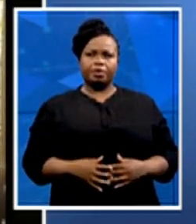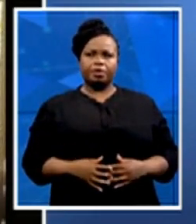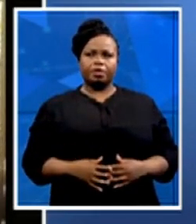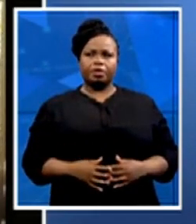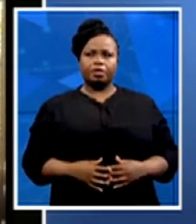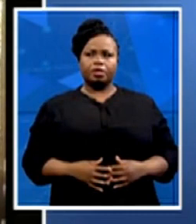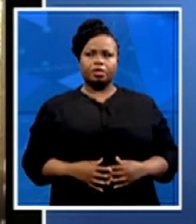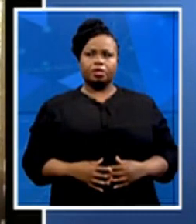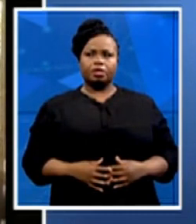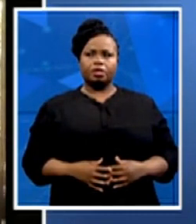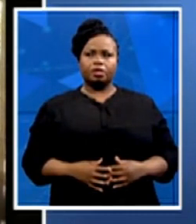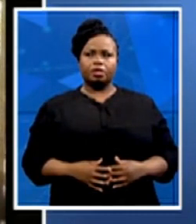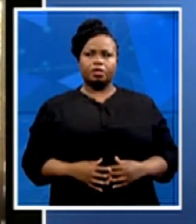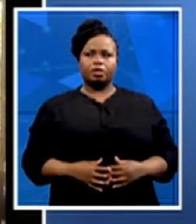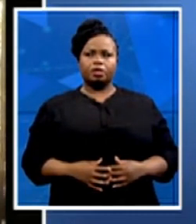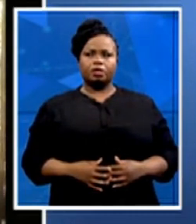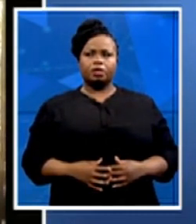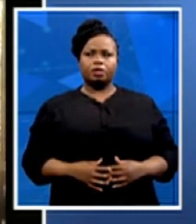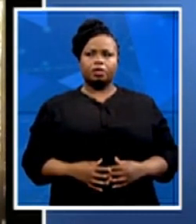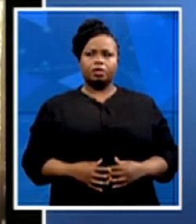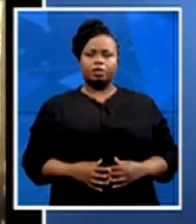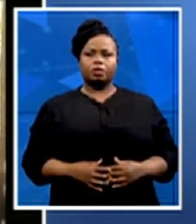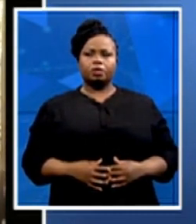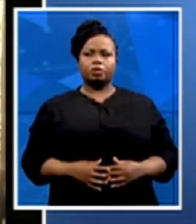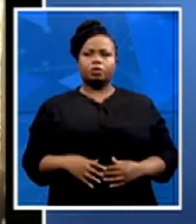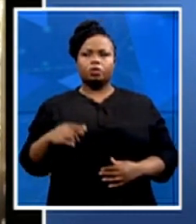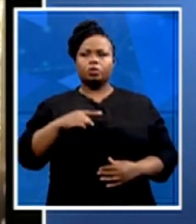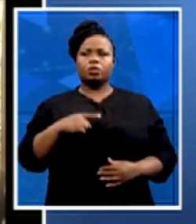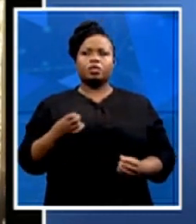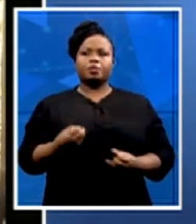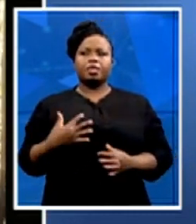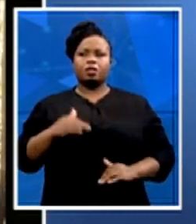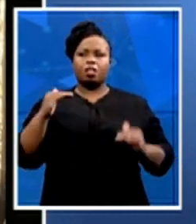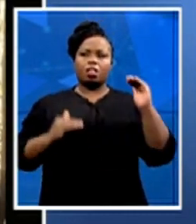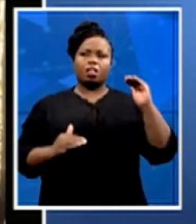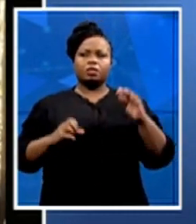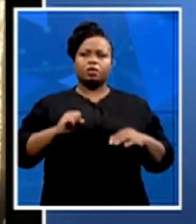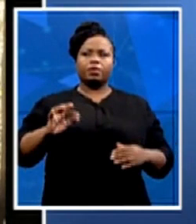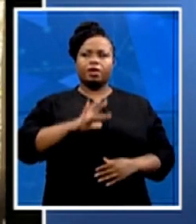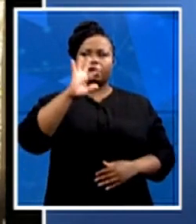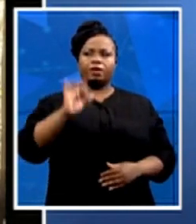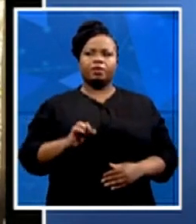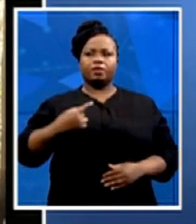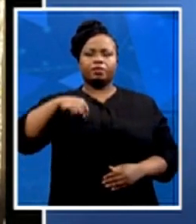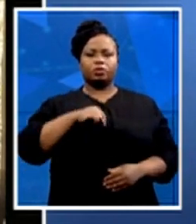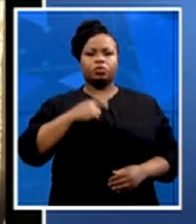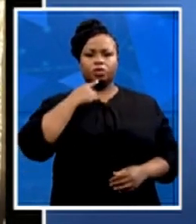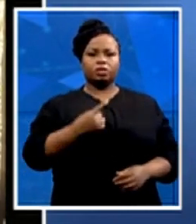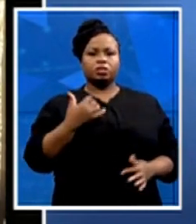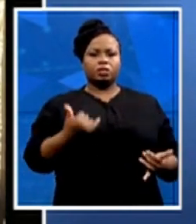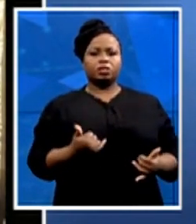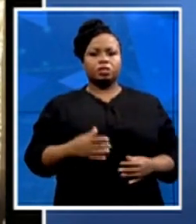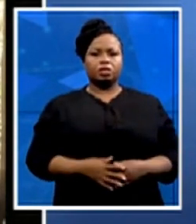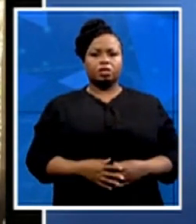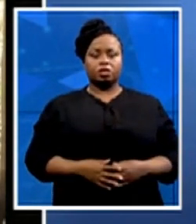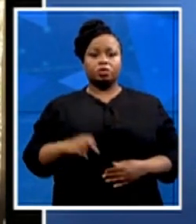of inequality in South Africa. So we are saying as young people that it is time that government takes the issue of youth unemployment as serious as